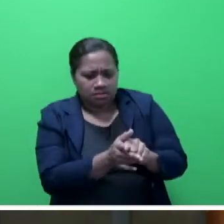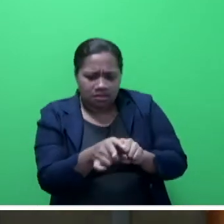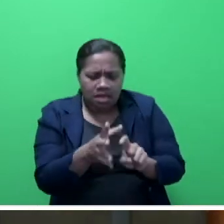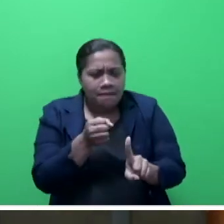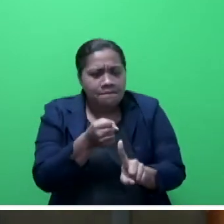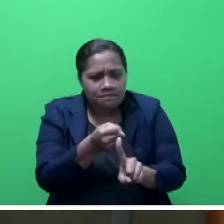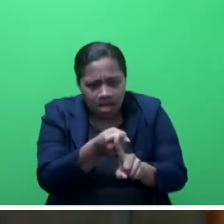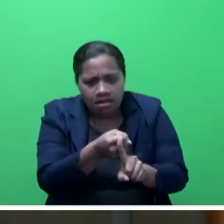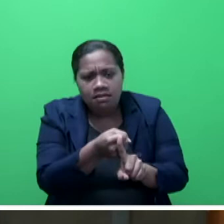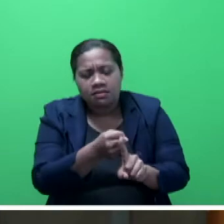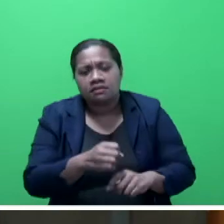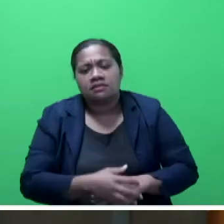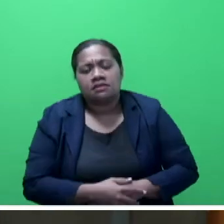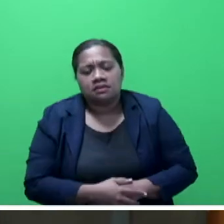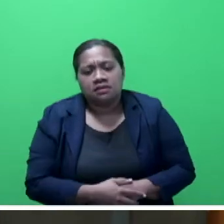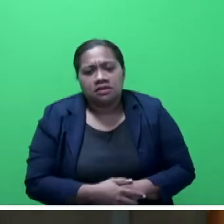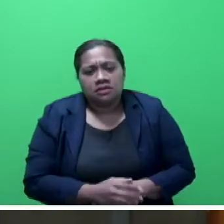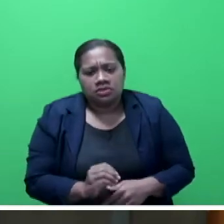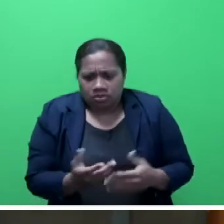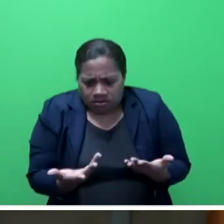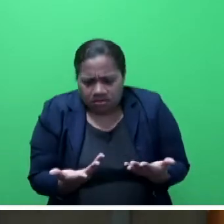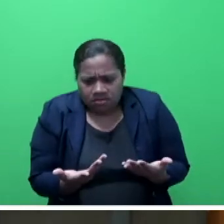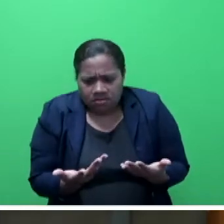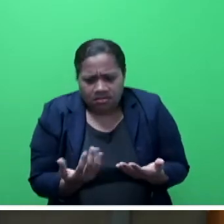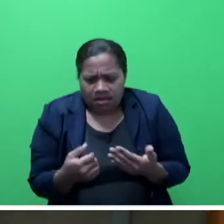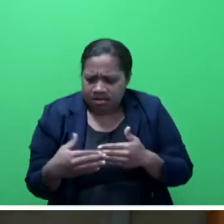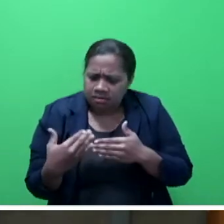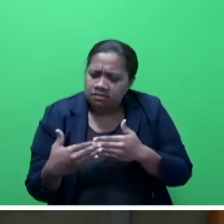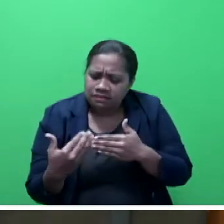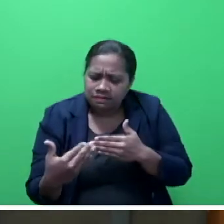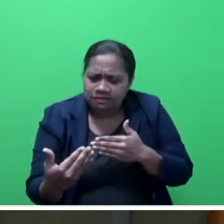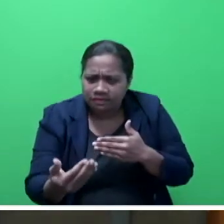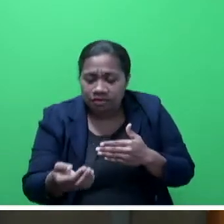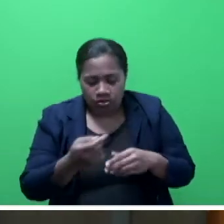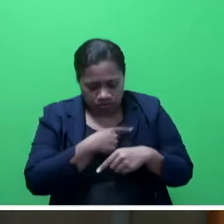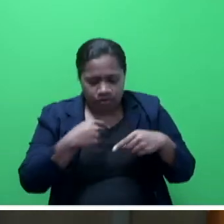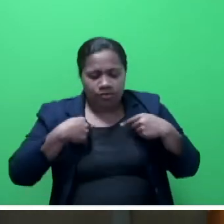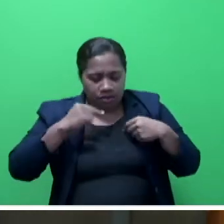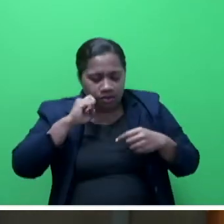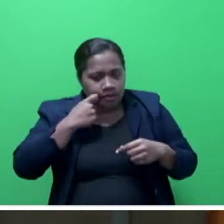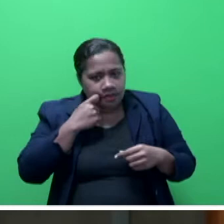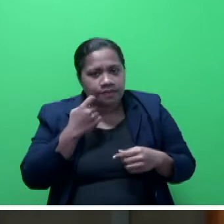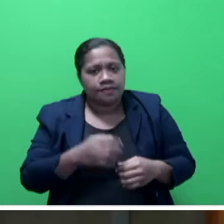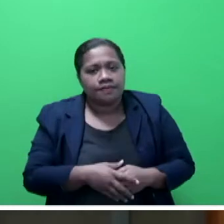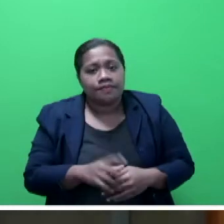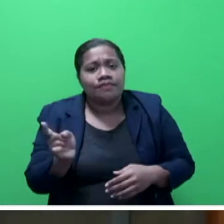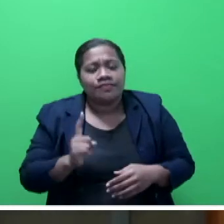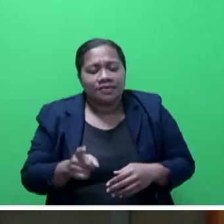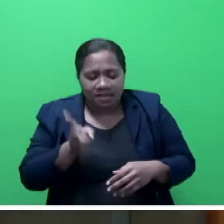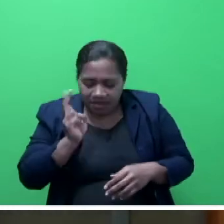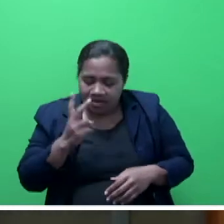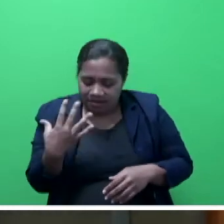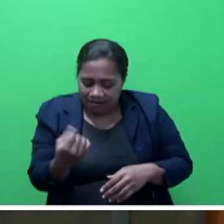post-vaccine is projected to last for some time, we will conduct another workplace survey